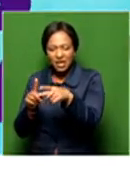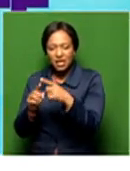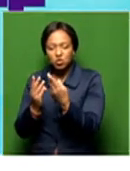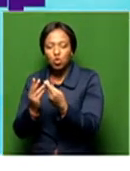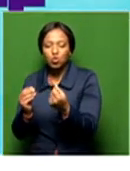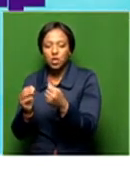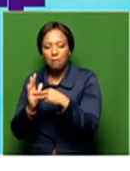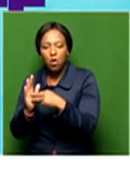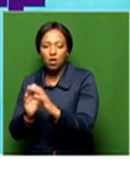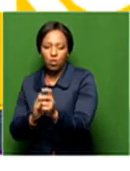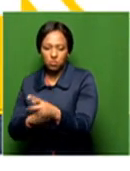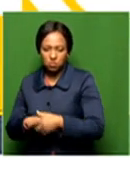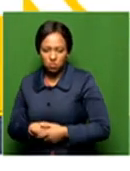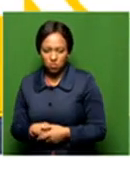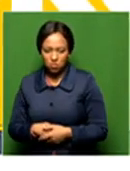model?